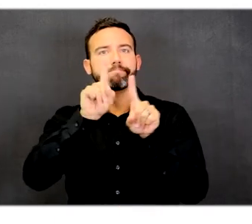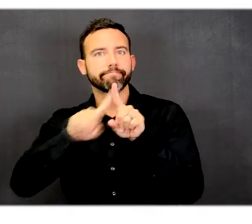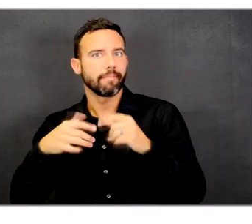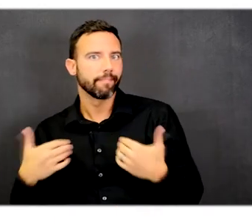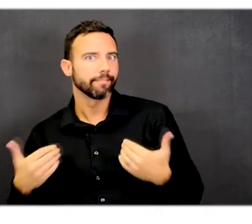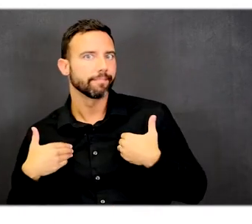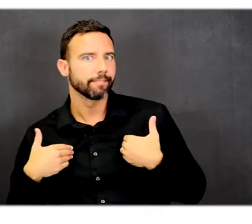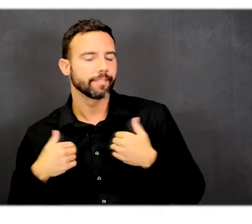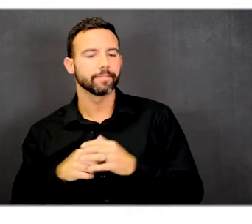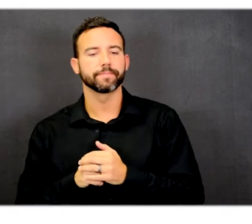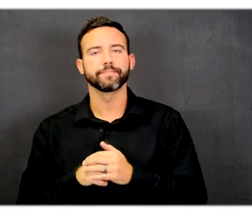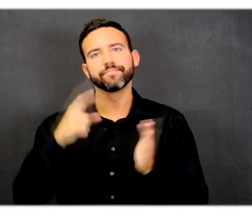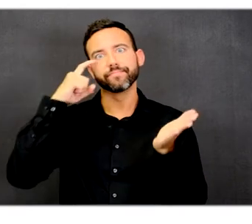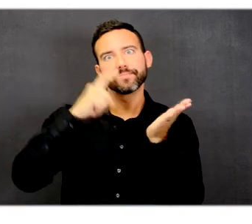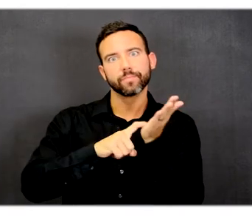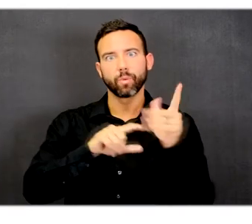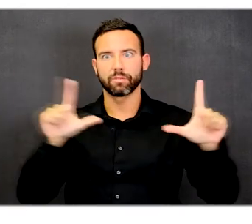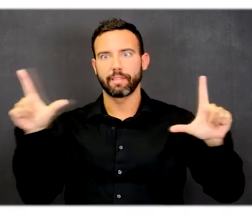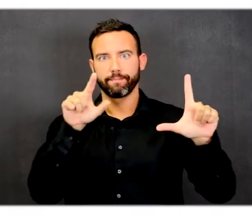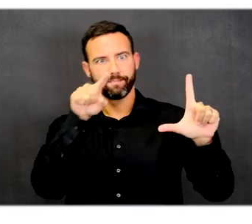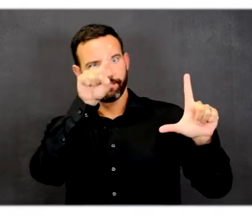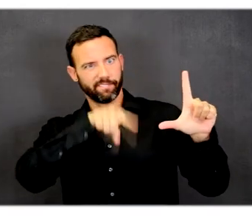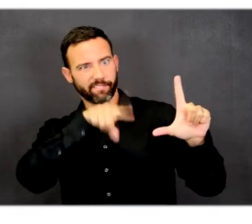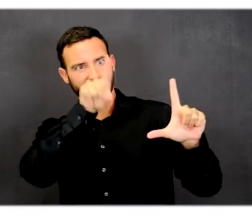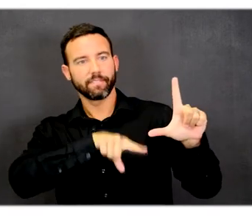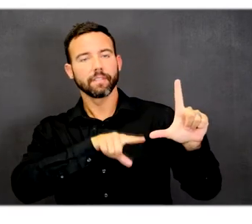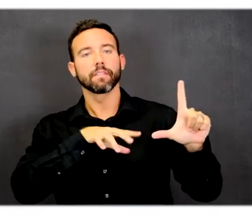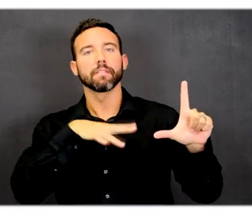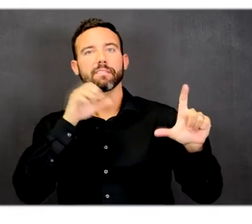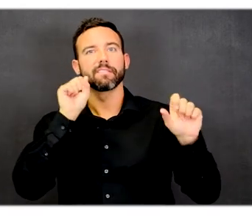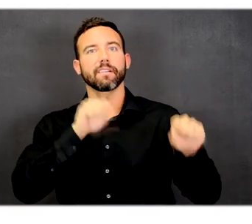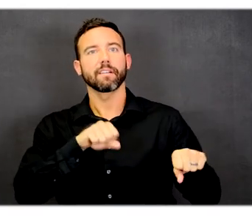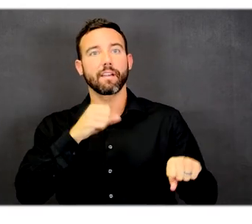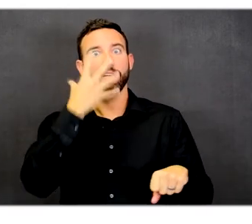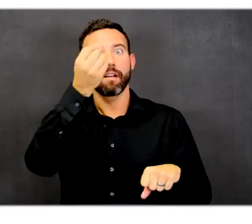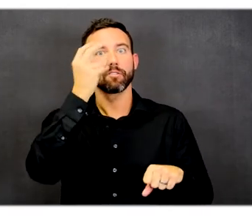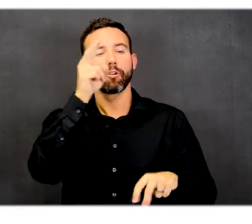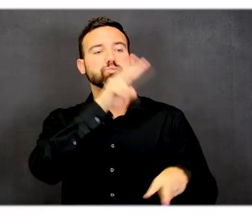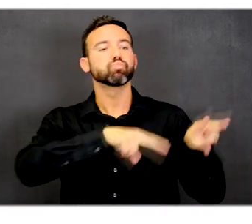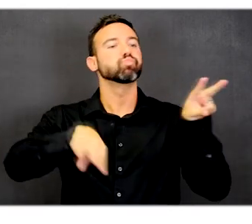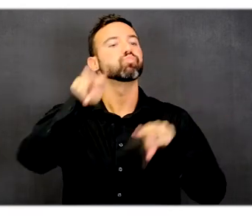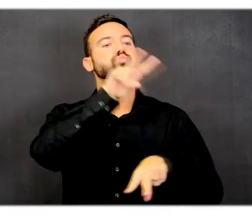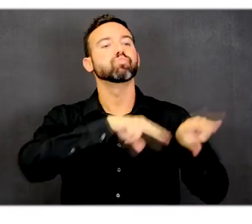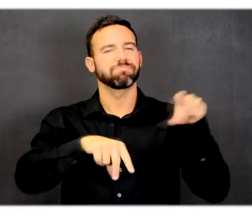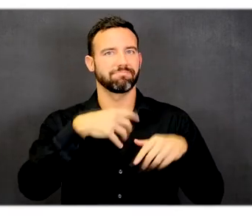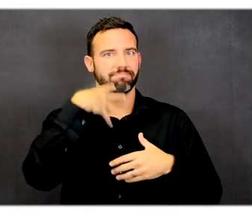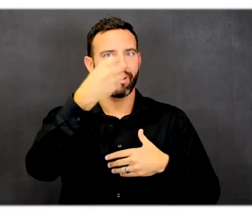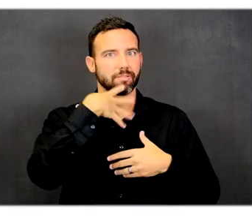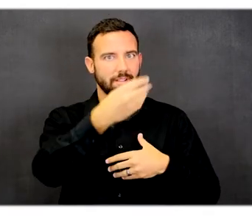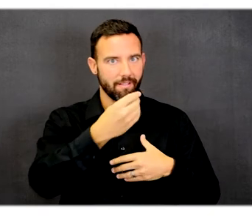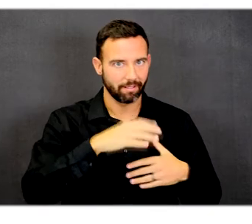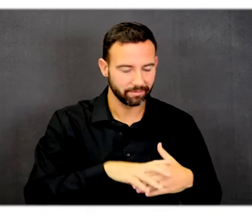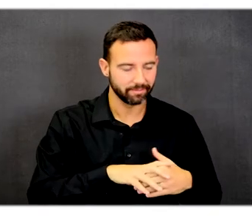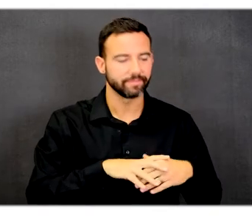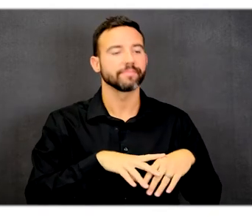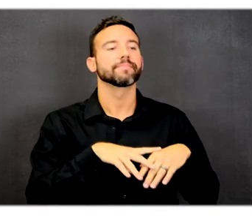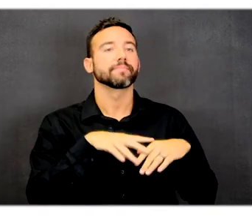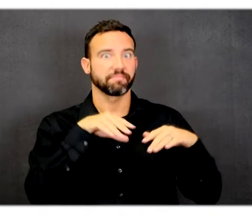On the left hand side, there is a scenic overlook with an outdoor patio. There is a change in grade.